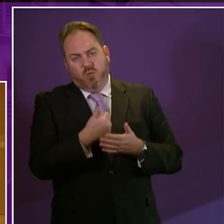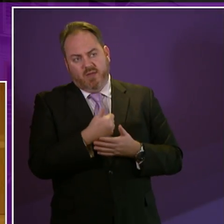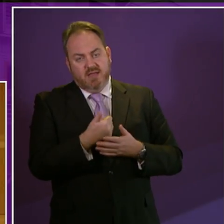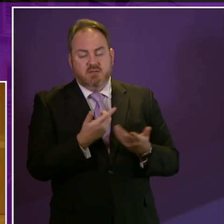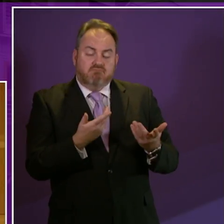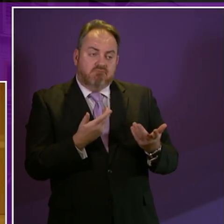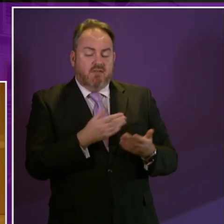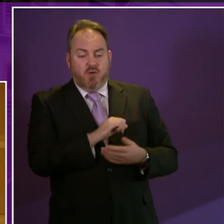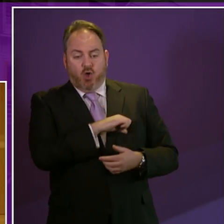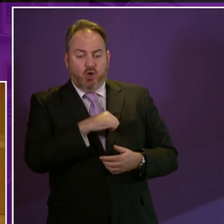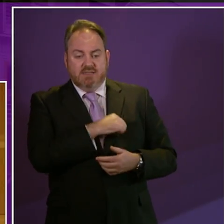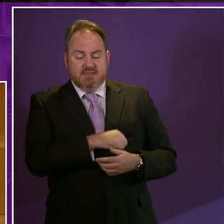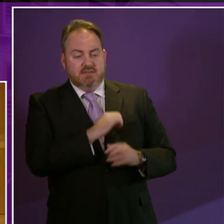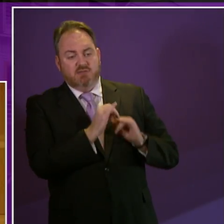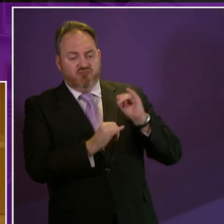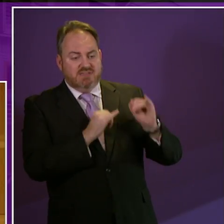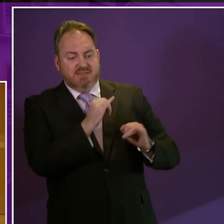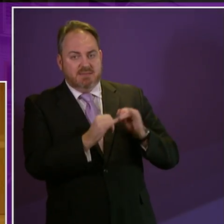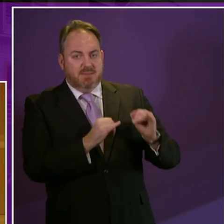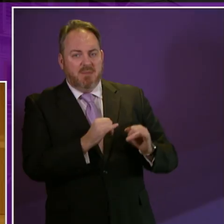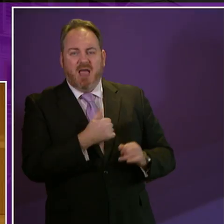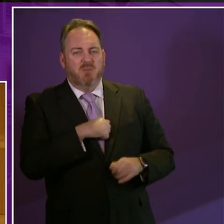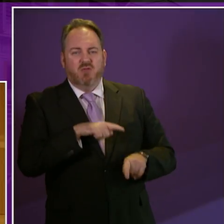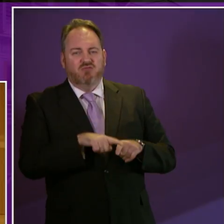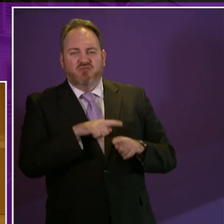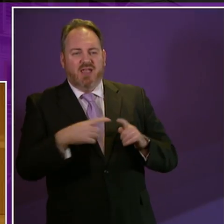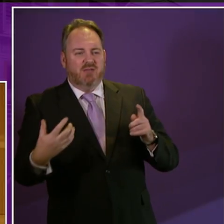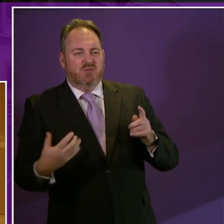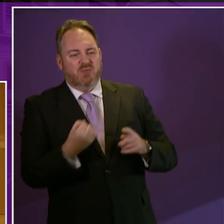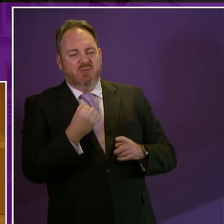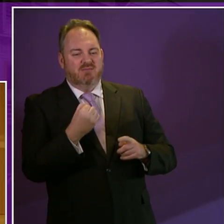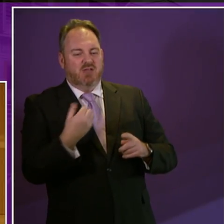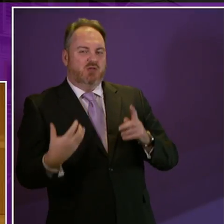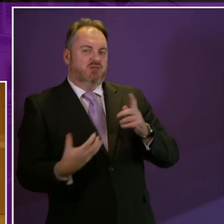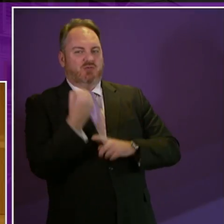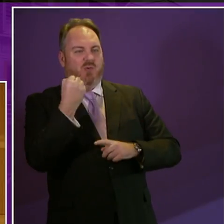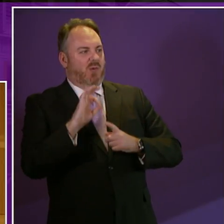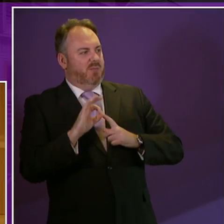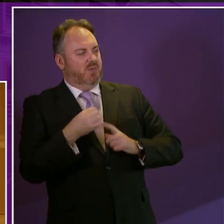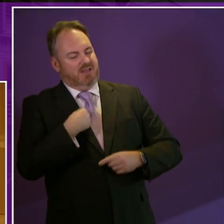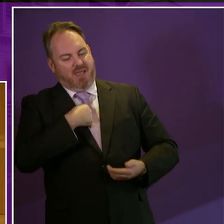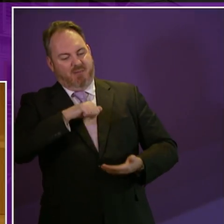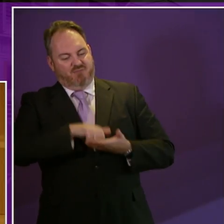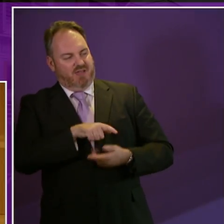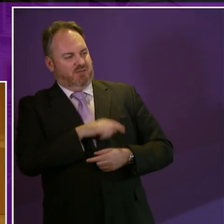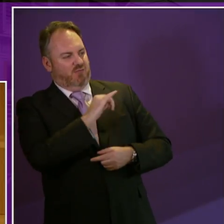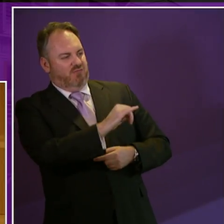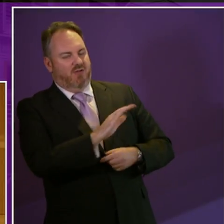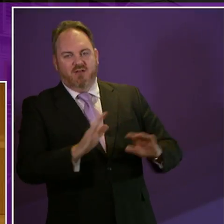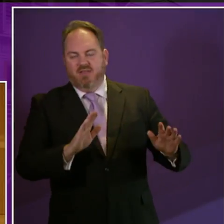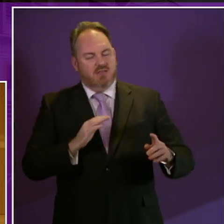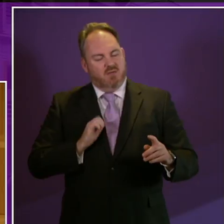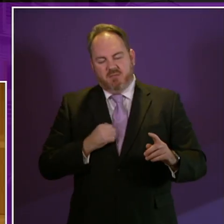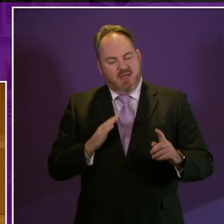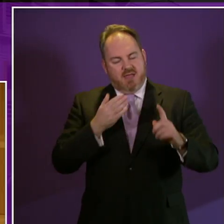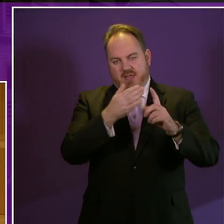and honest scrutiny to try to score points in this debate would be to do a disservice to the tens of thousands of children men